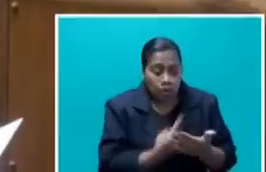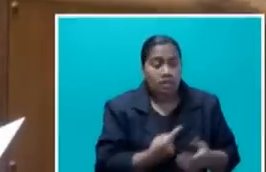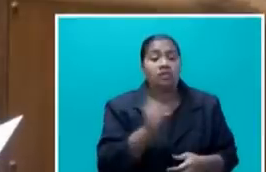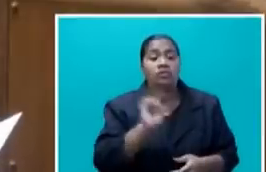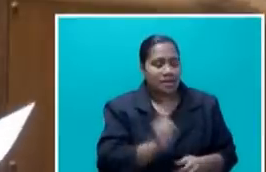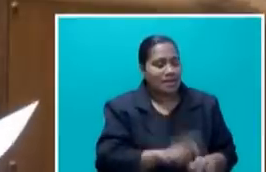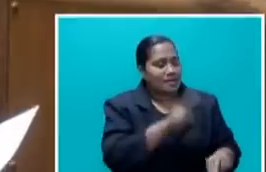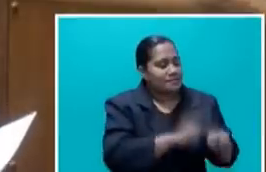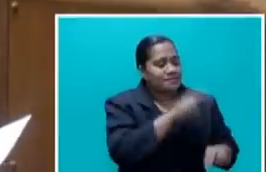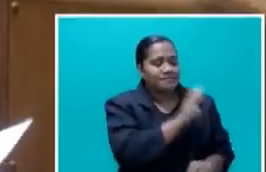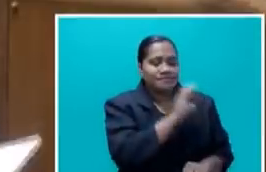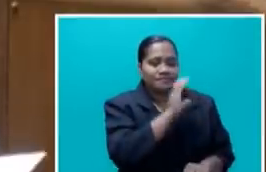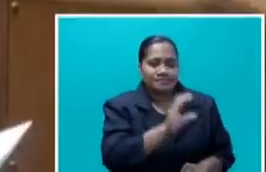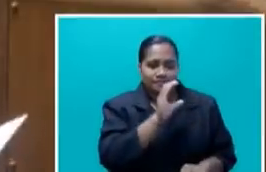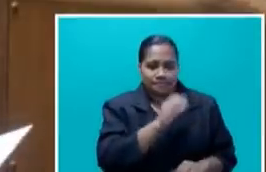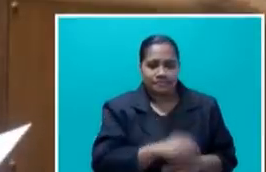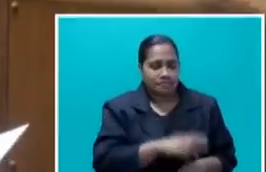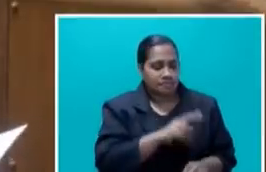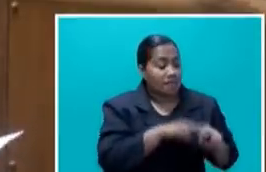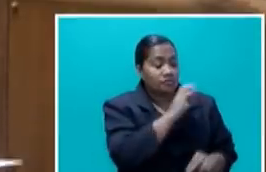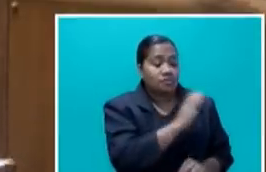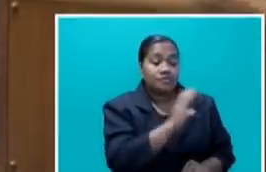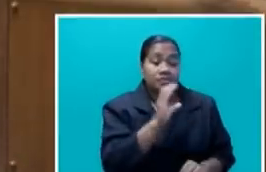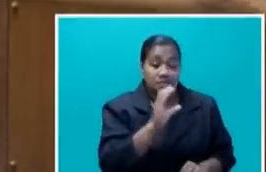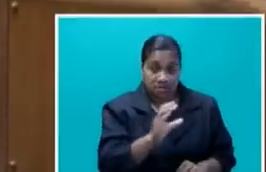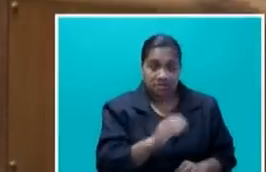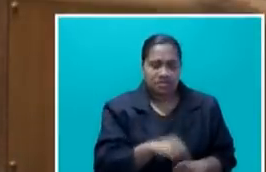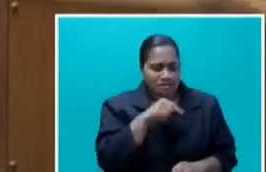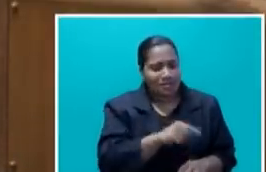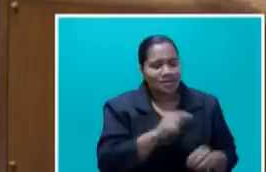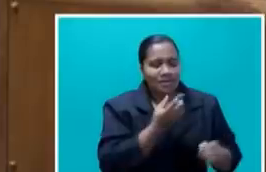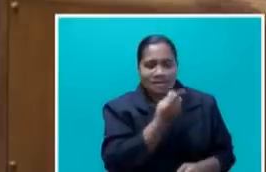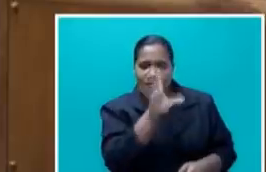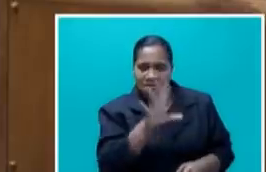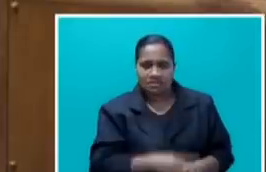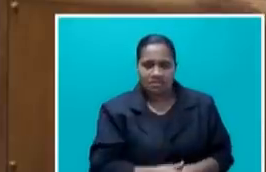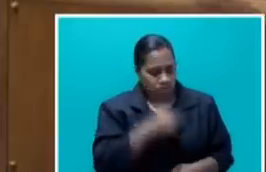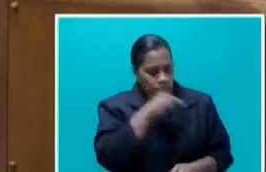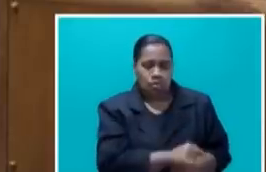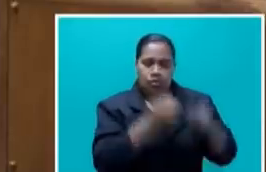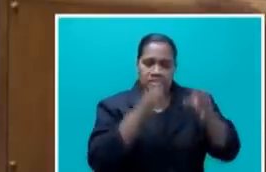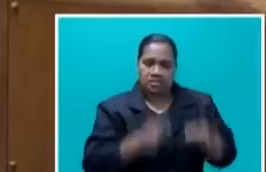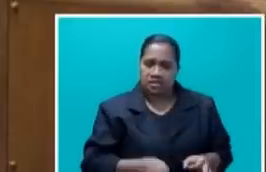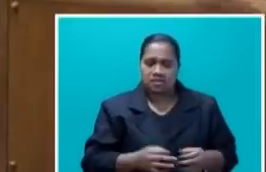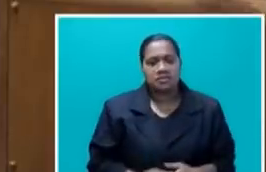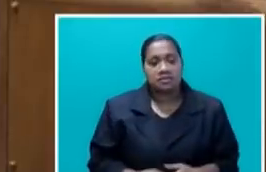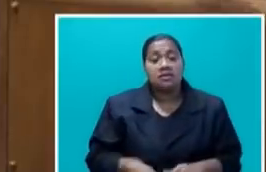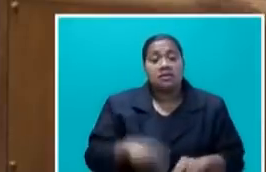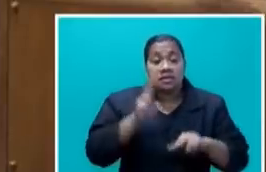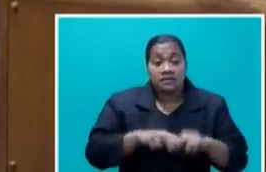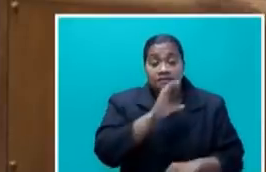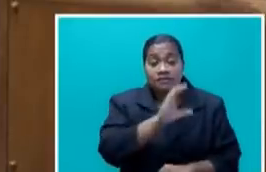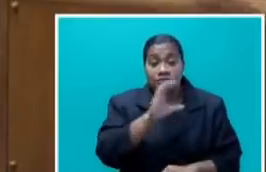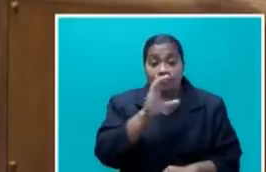as the primary regulator that provides the services as independent institutions. The FCCC, Mr.